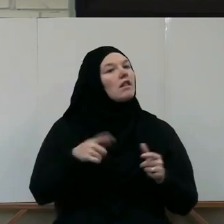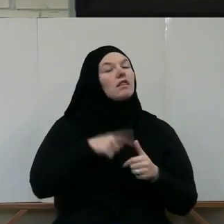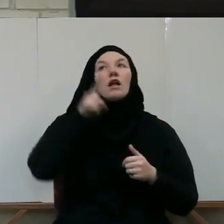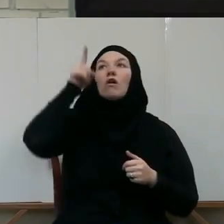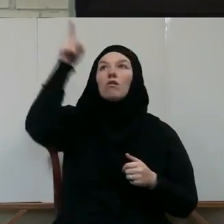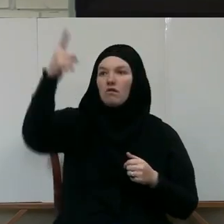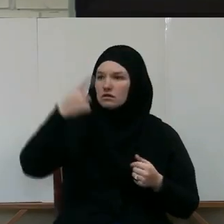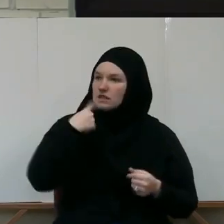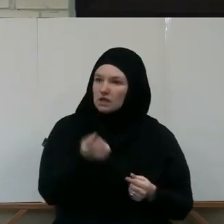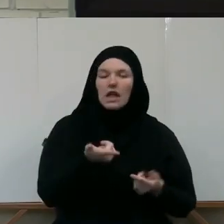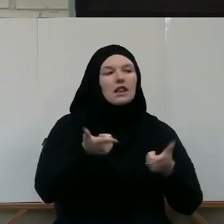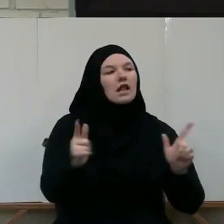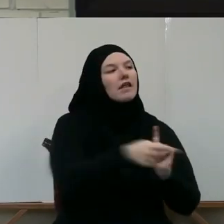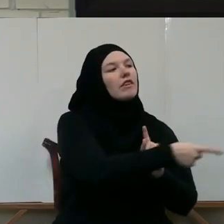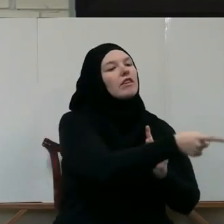to me